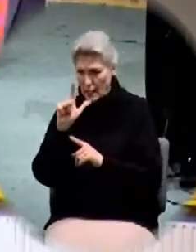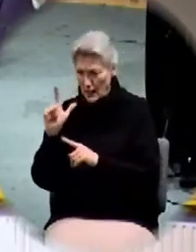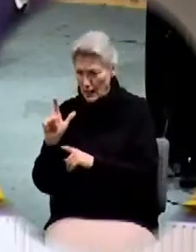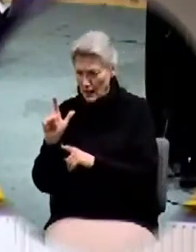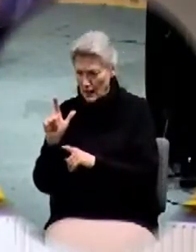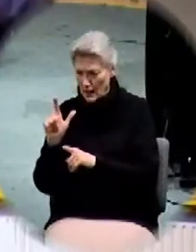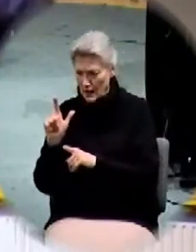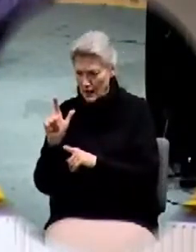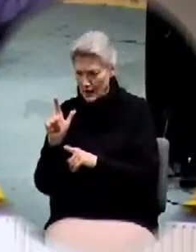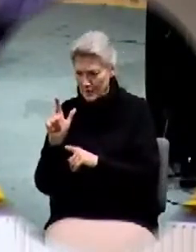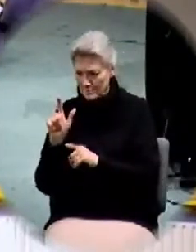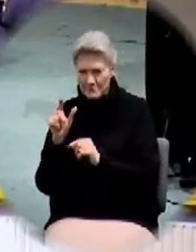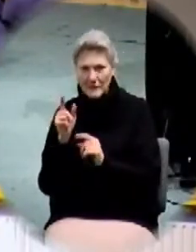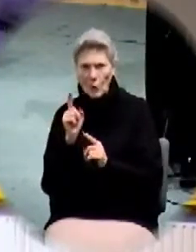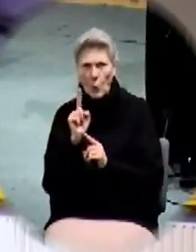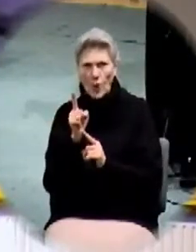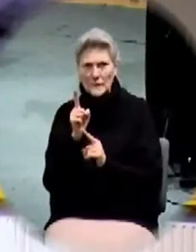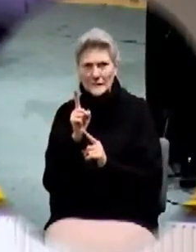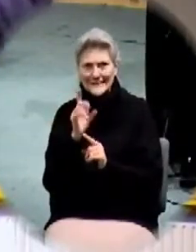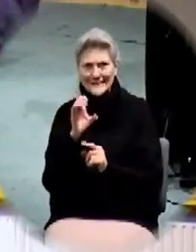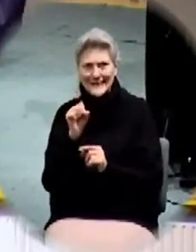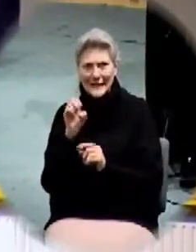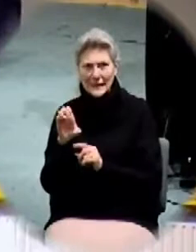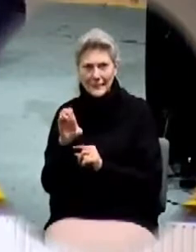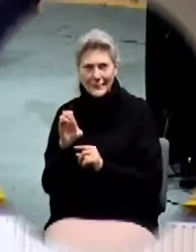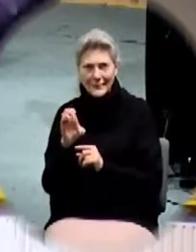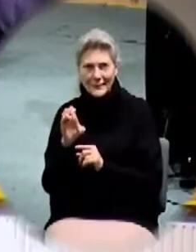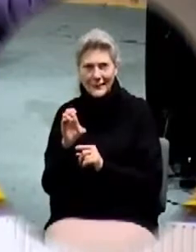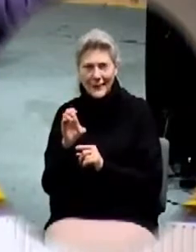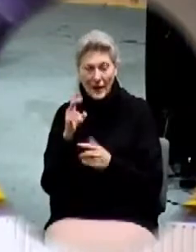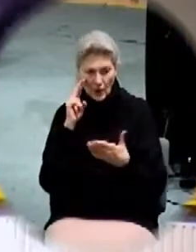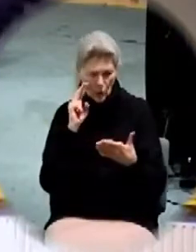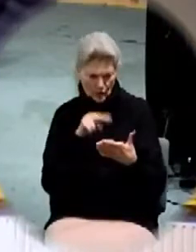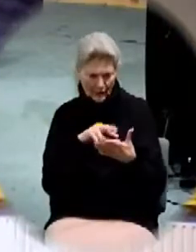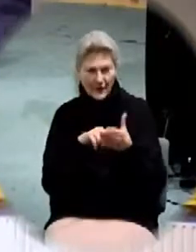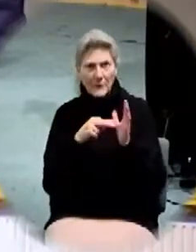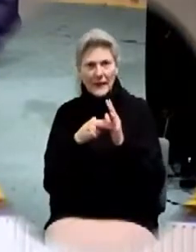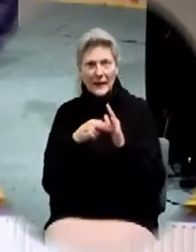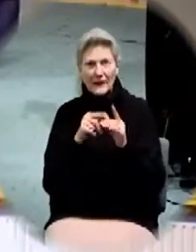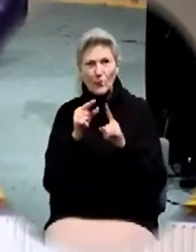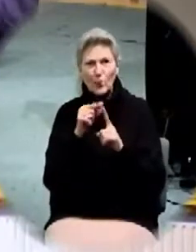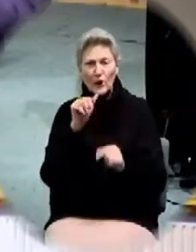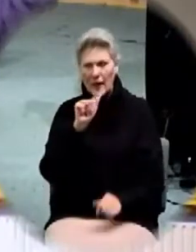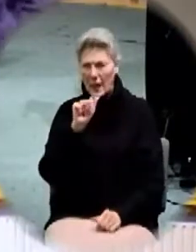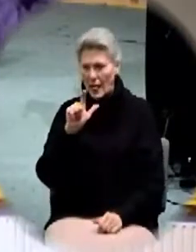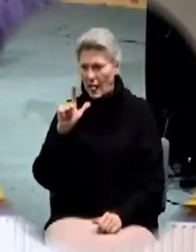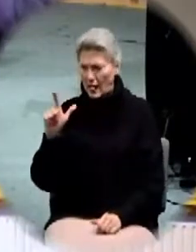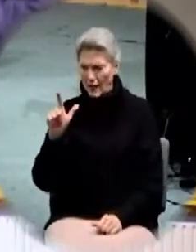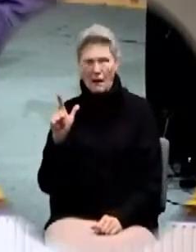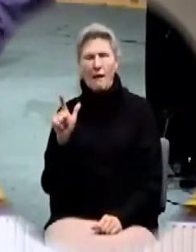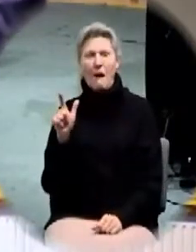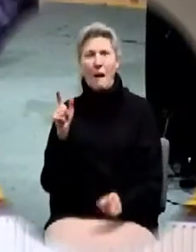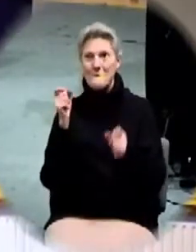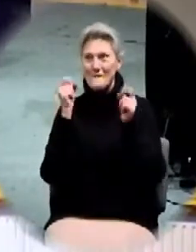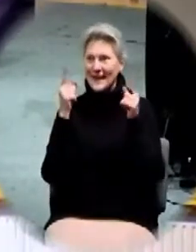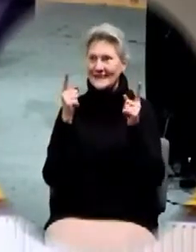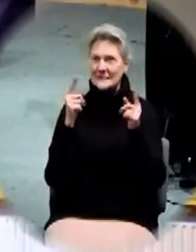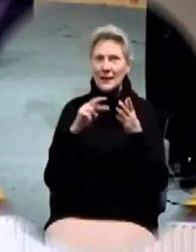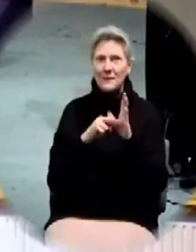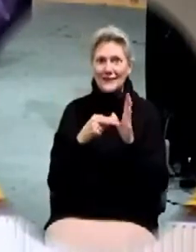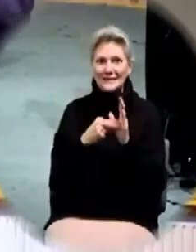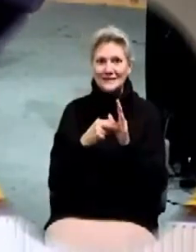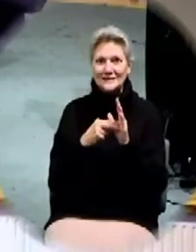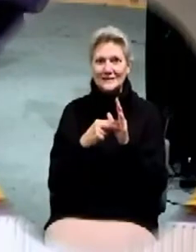looking at the meaning of the word all. And I was amazed to find out it